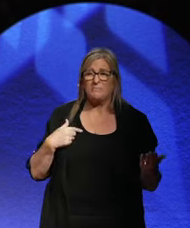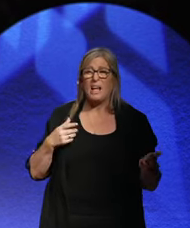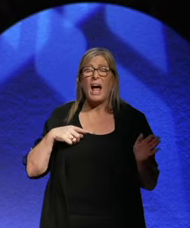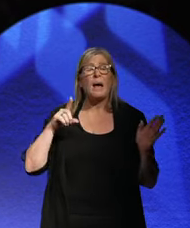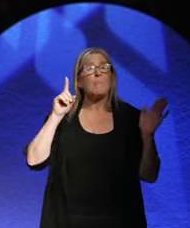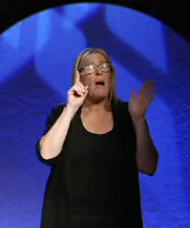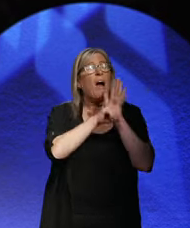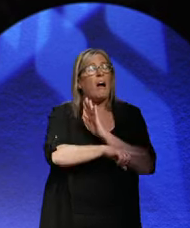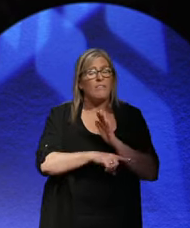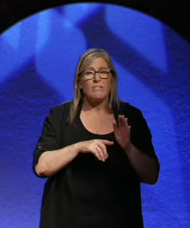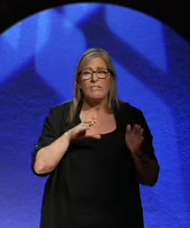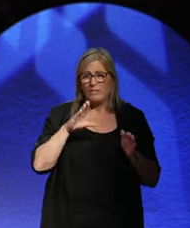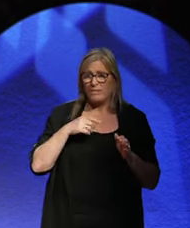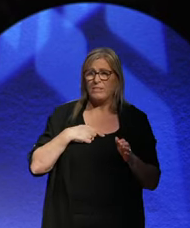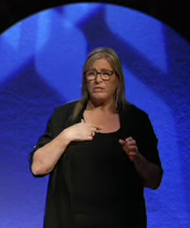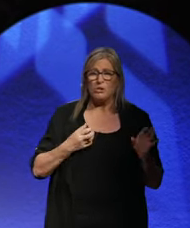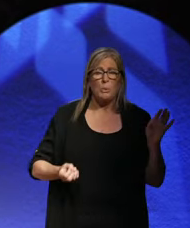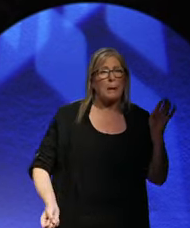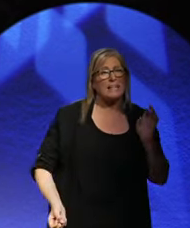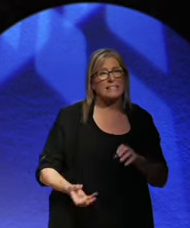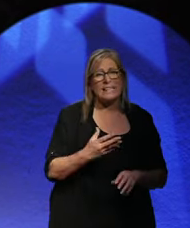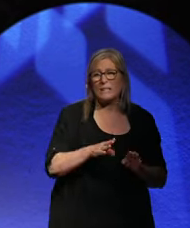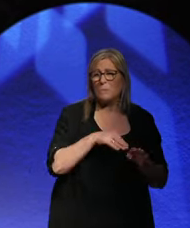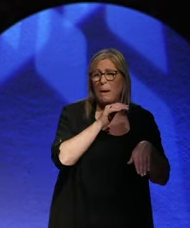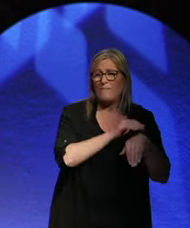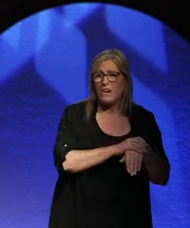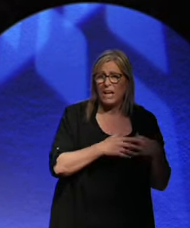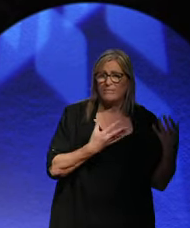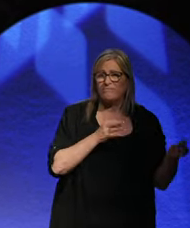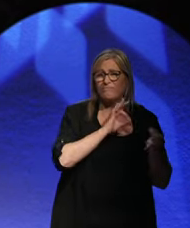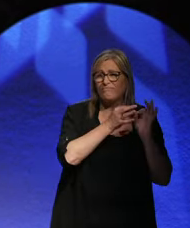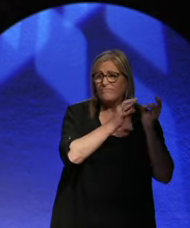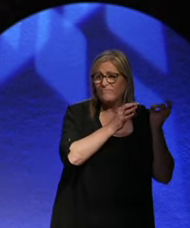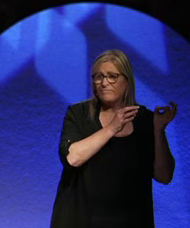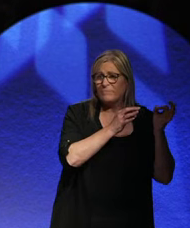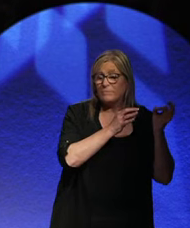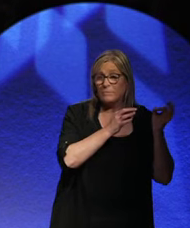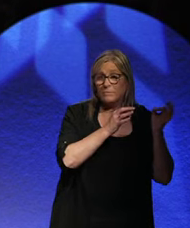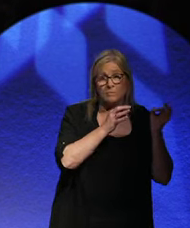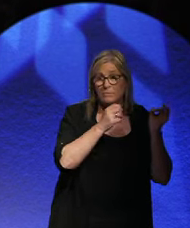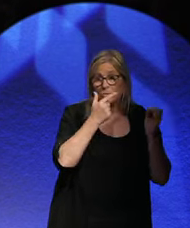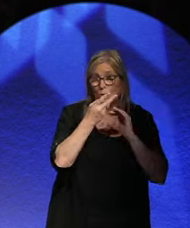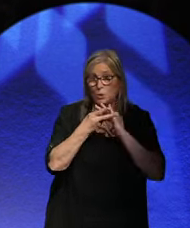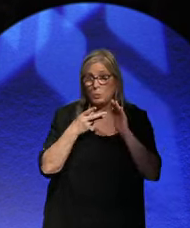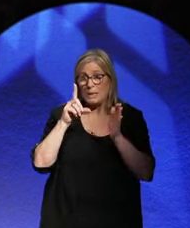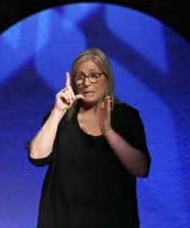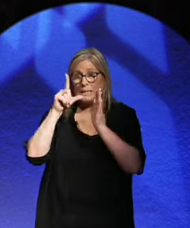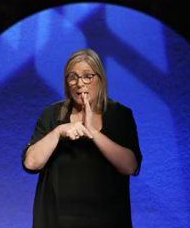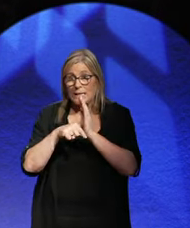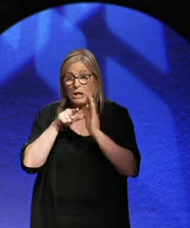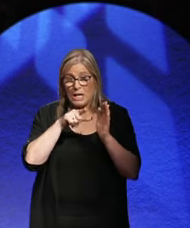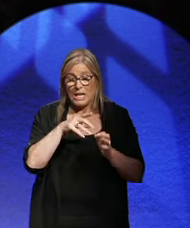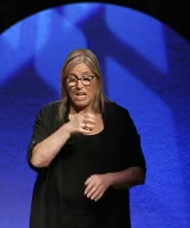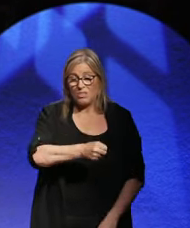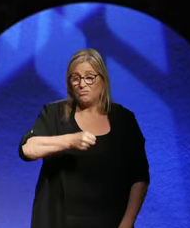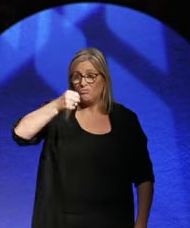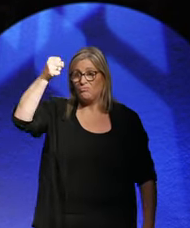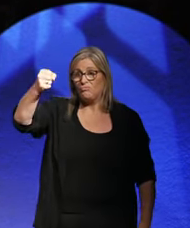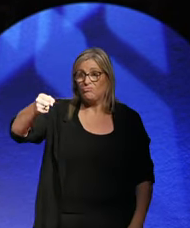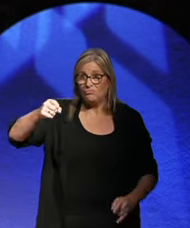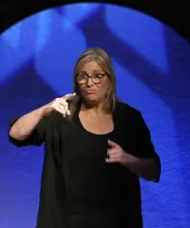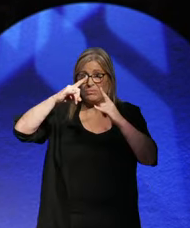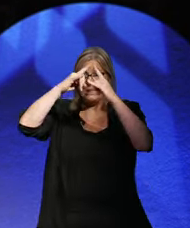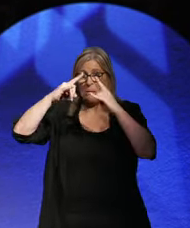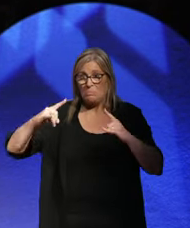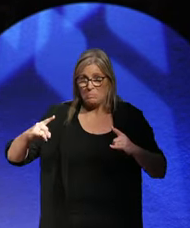Lichtenberg to play Skittles. Well, two weeks later, he's taken to a concentration camp. And